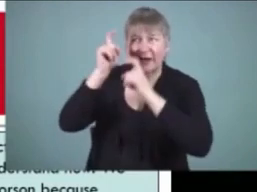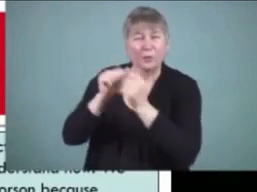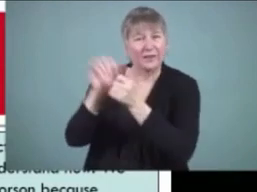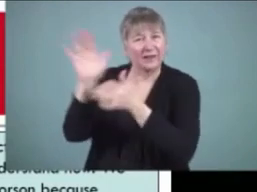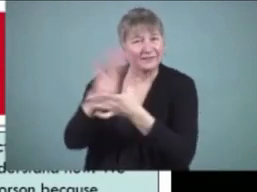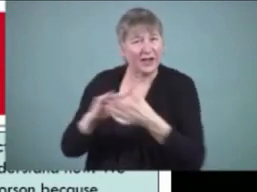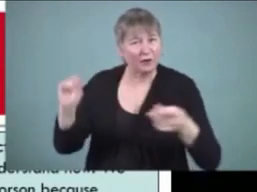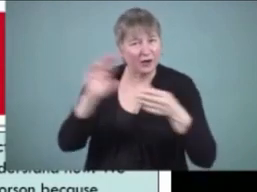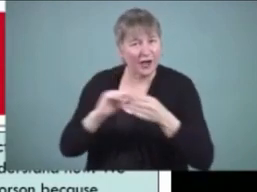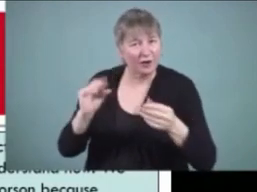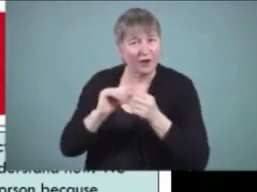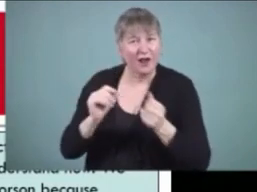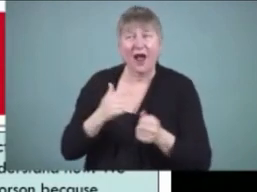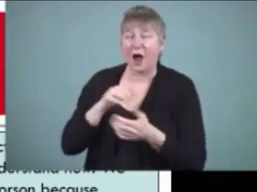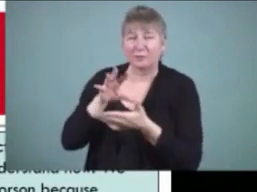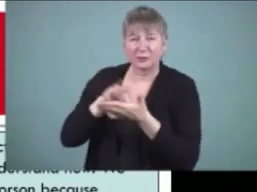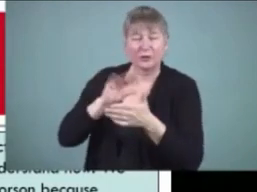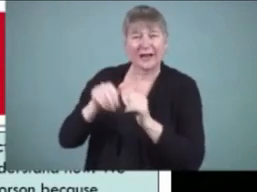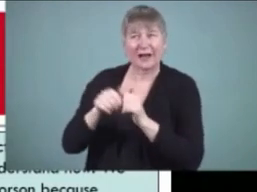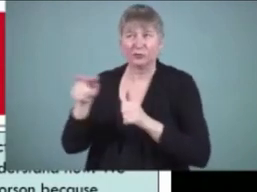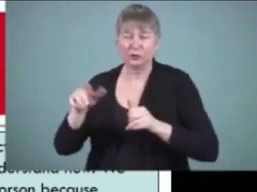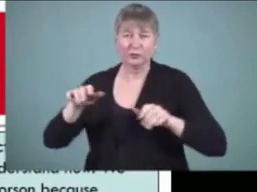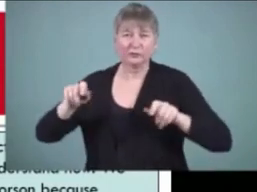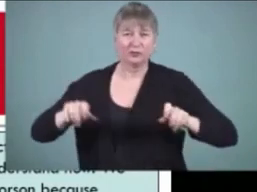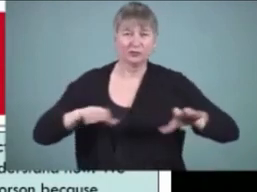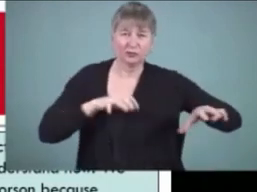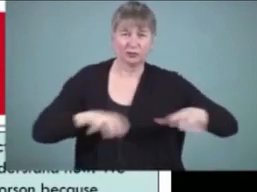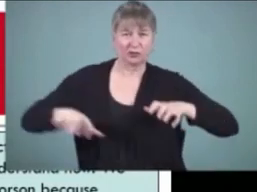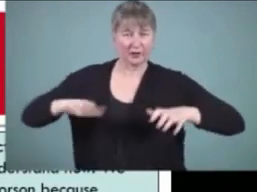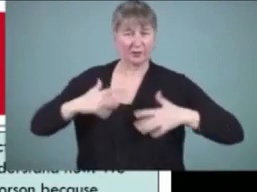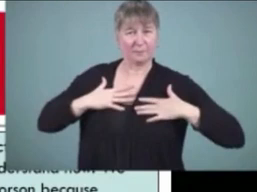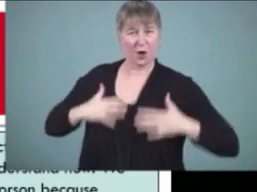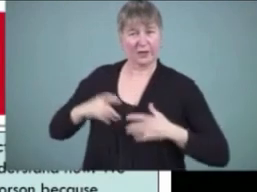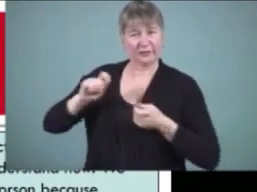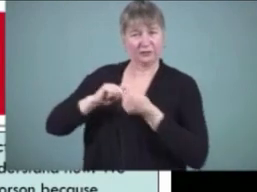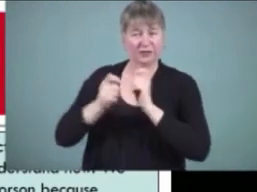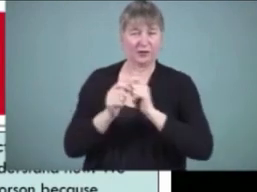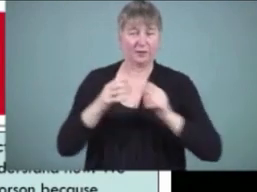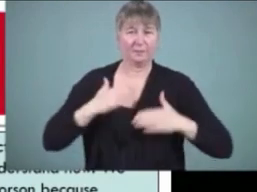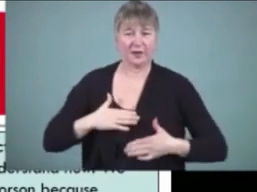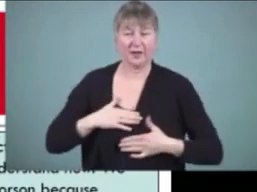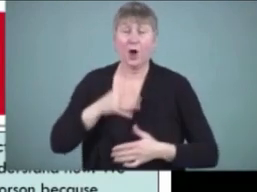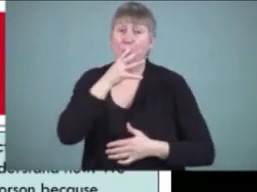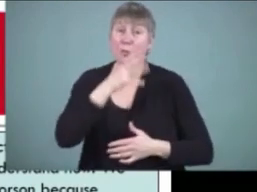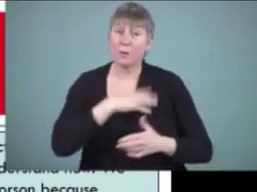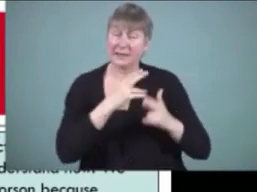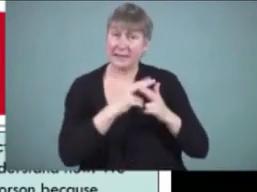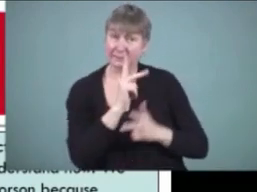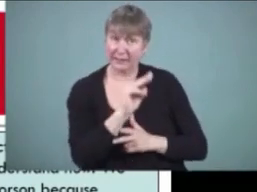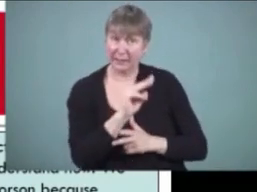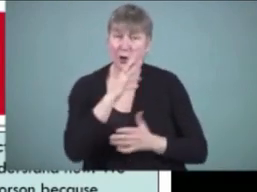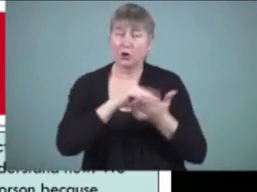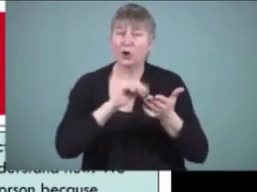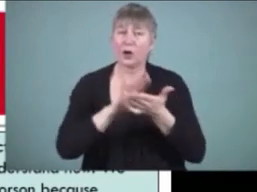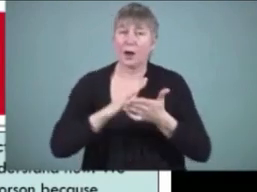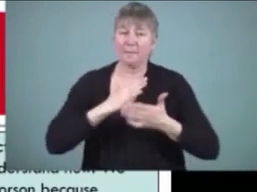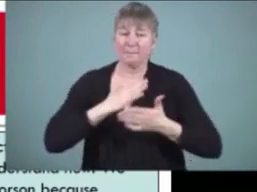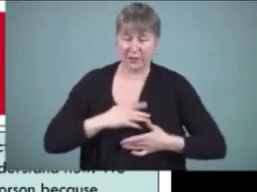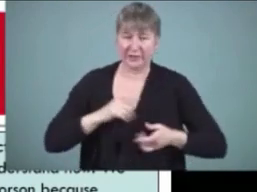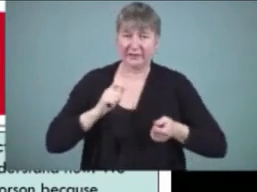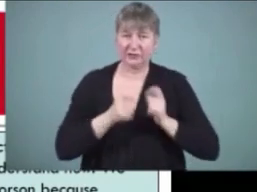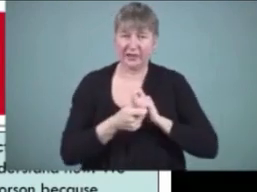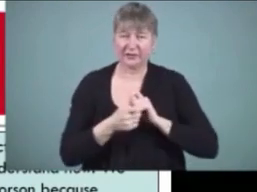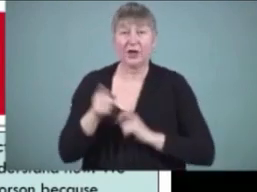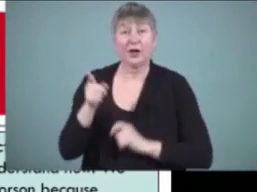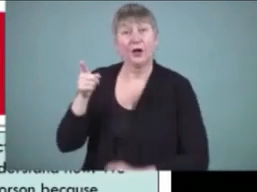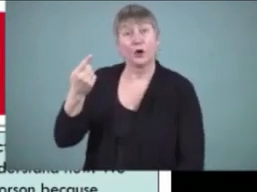I was learning how to change his body. Woman's name, Kim. We learned girls' and boys' body changes. Who, Gordon? This